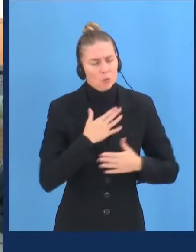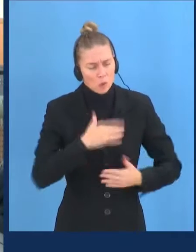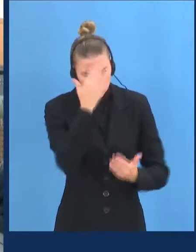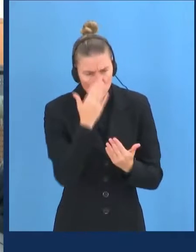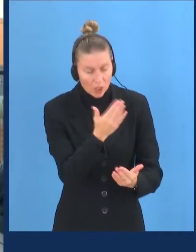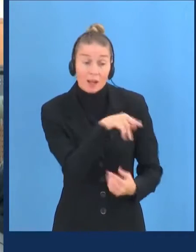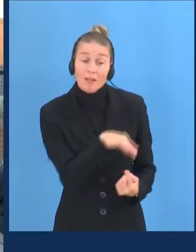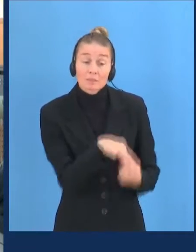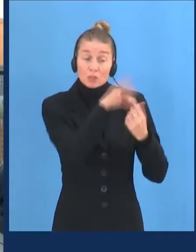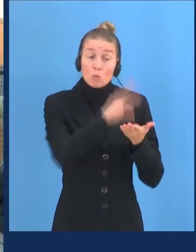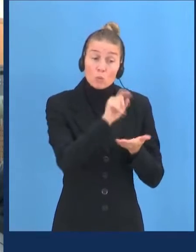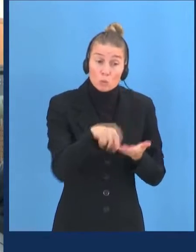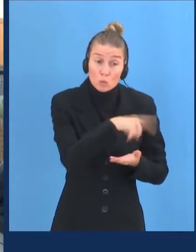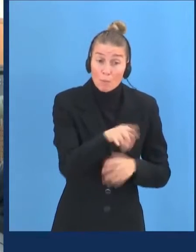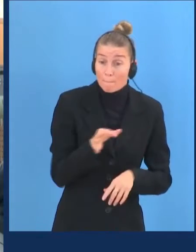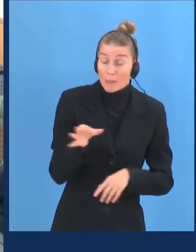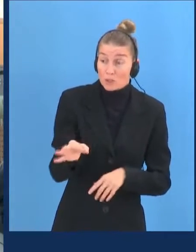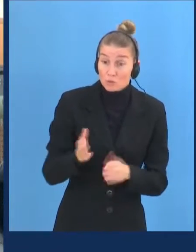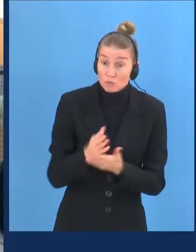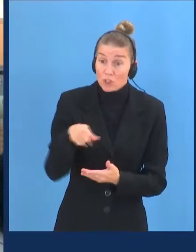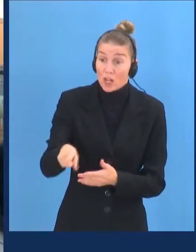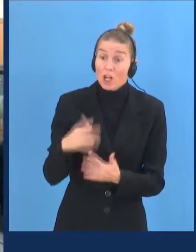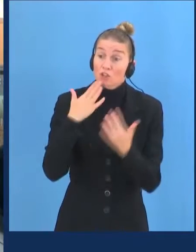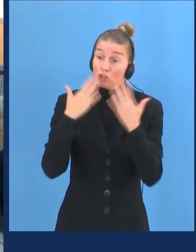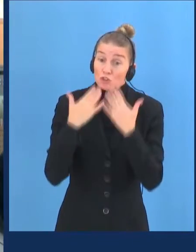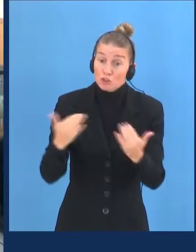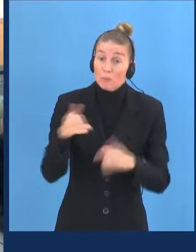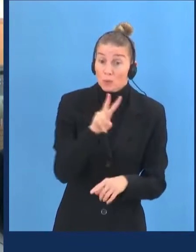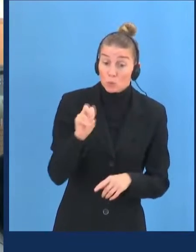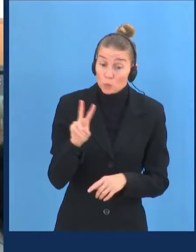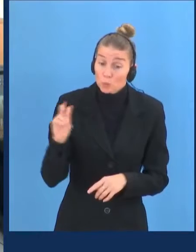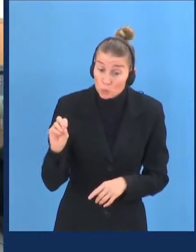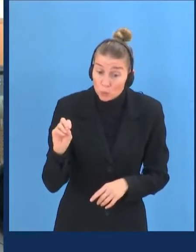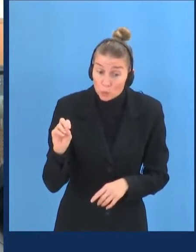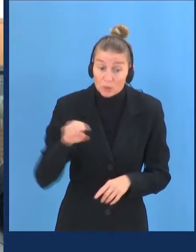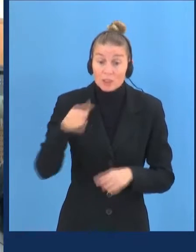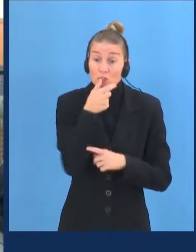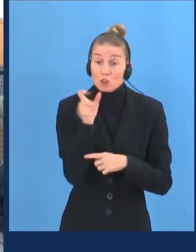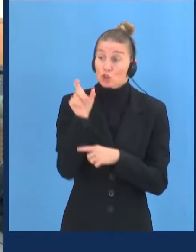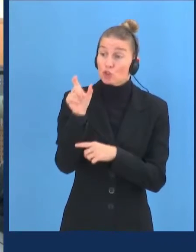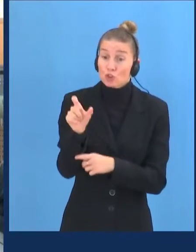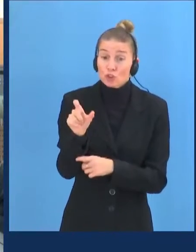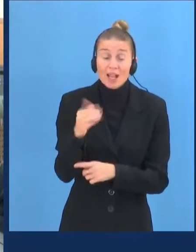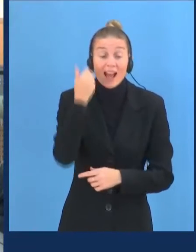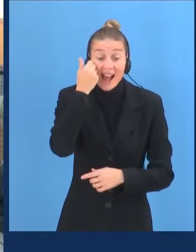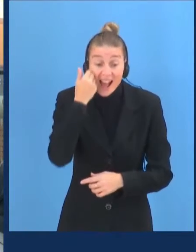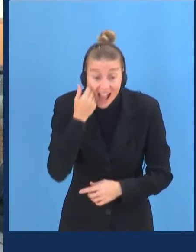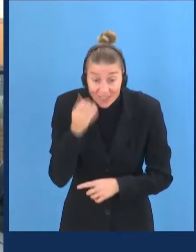Special Rapporteur on Minority Rights on General Assembly in 2020, starting the term ethnic minorities